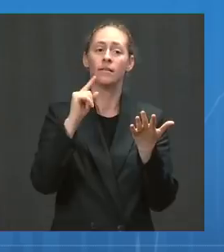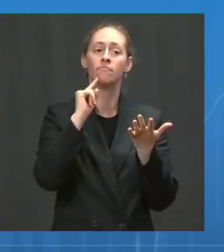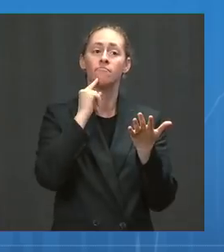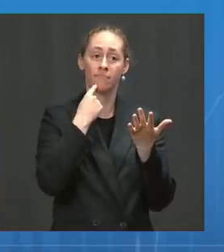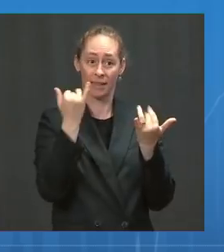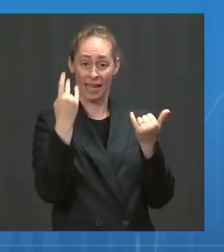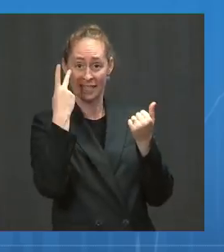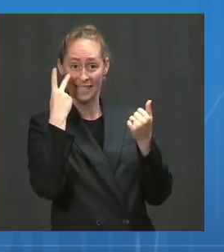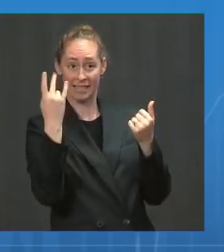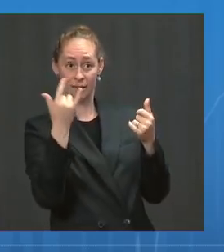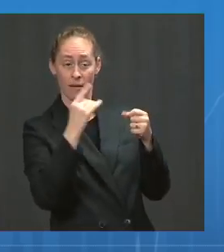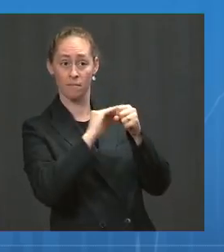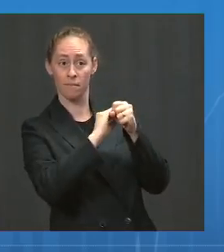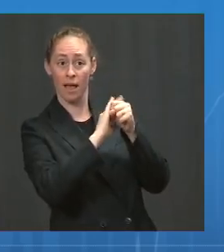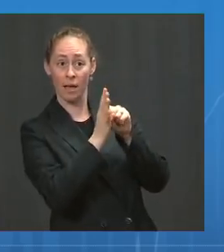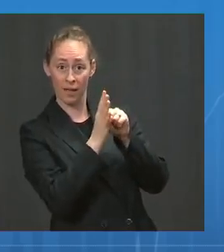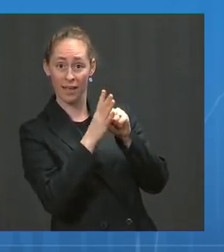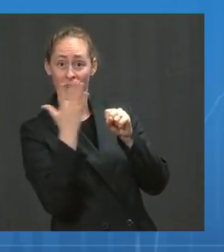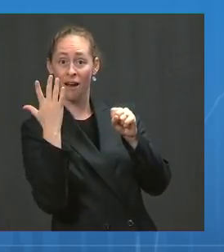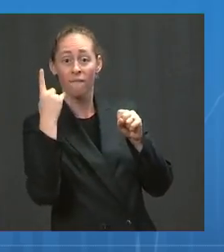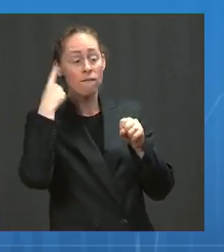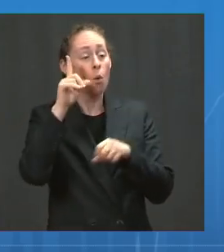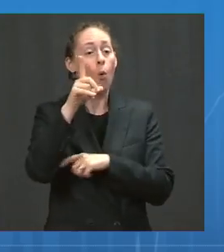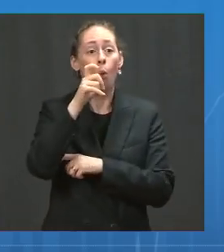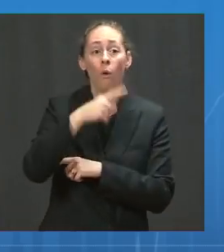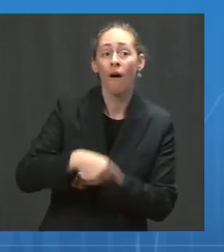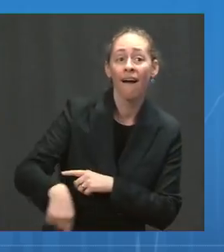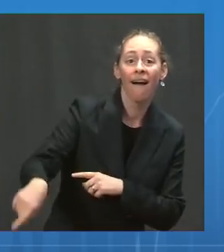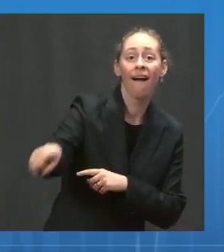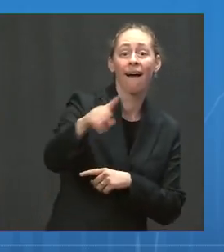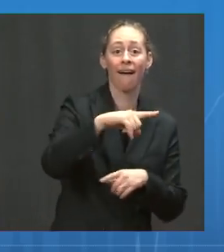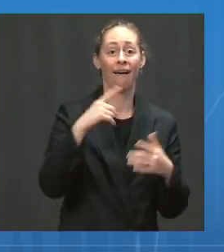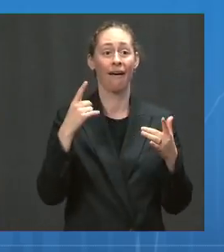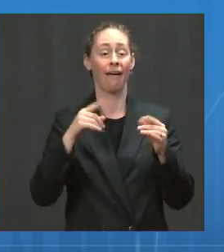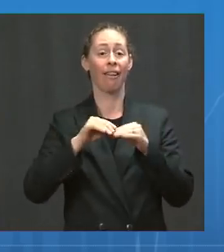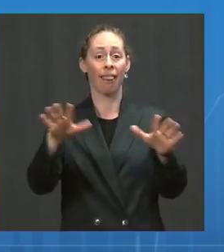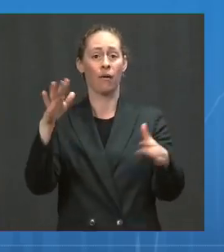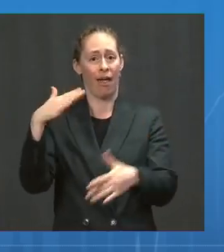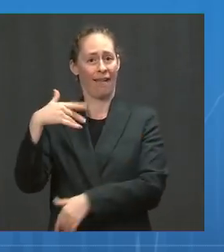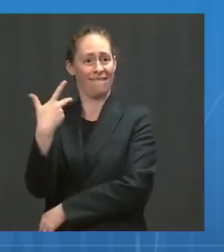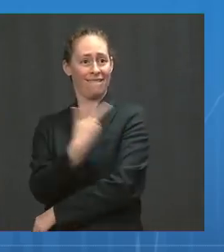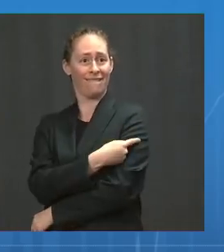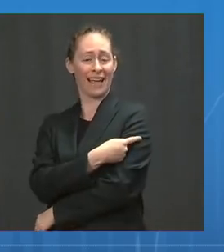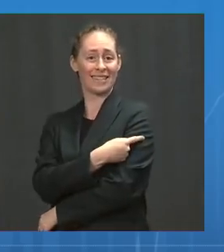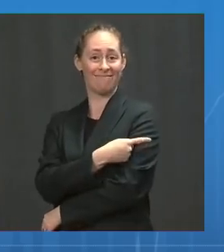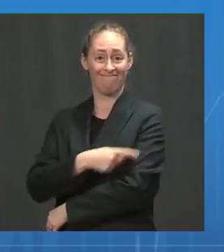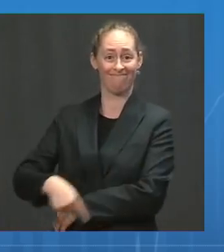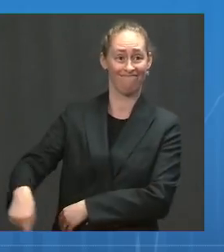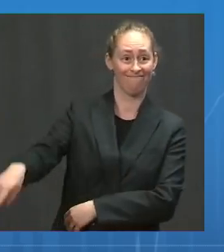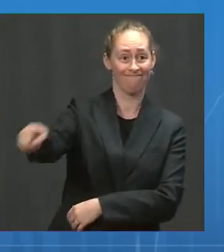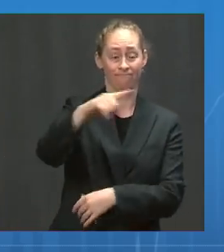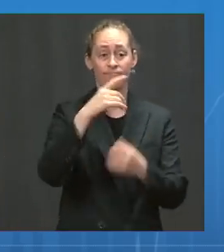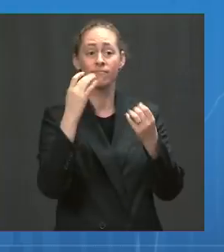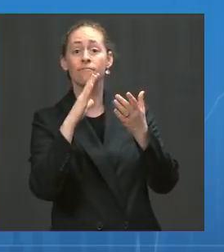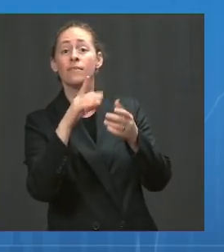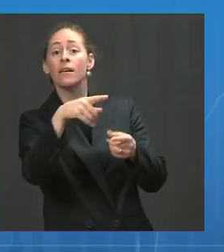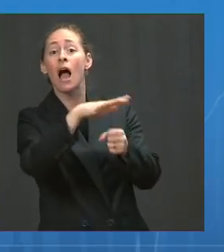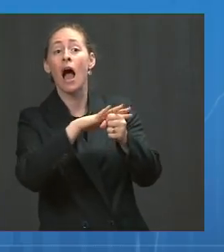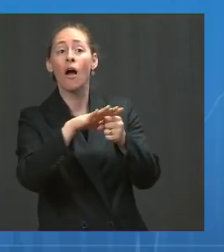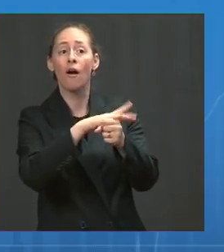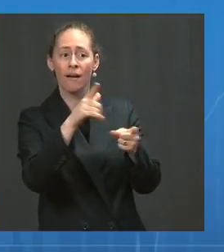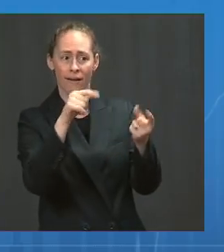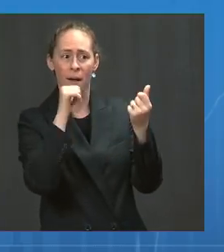of the unvaccinated. We are seeing outbreaks of cases in parts of the country that have low vaccination coverage because